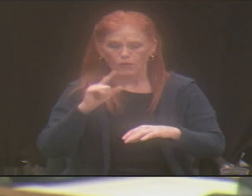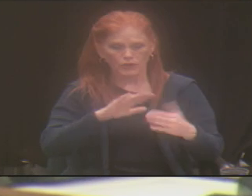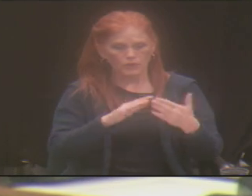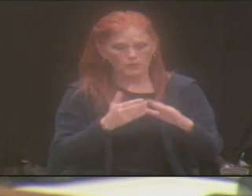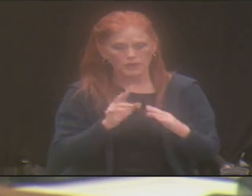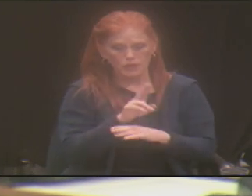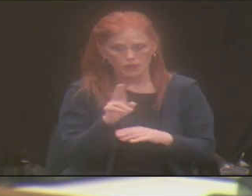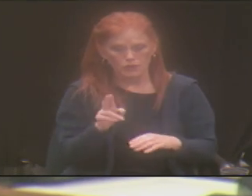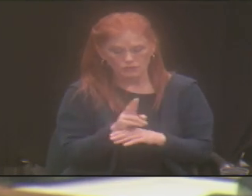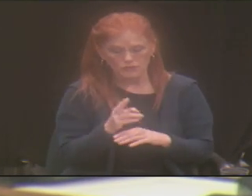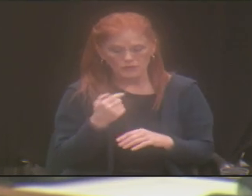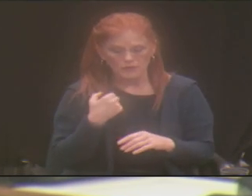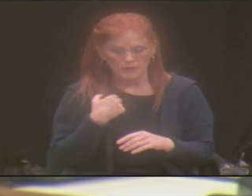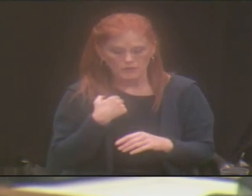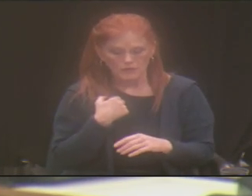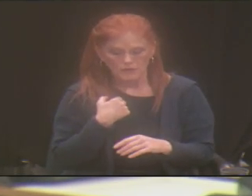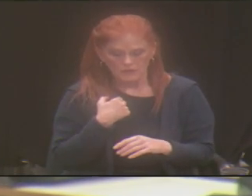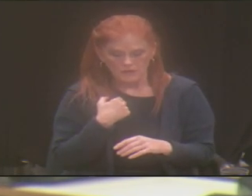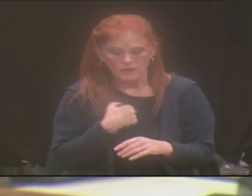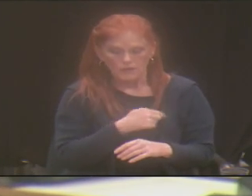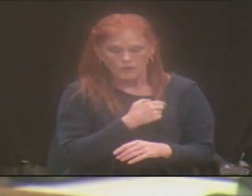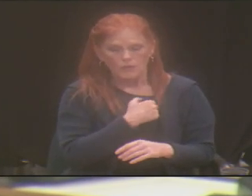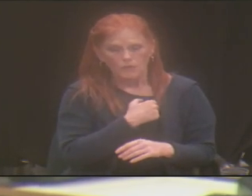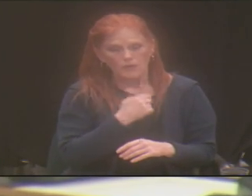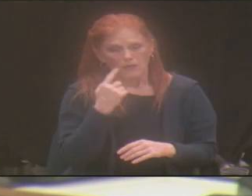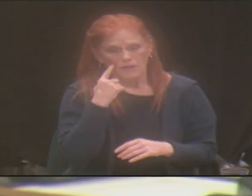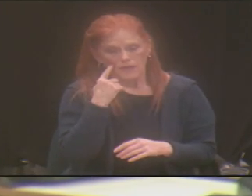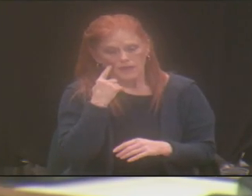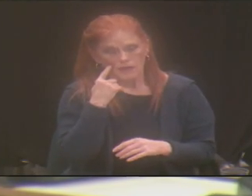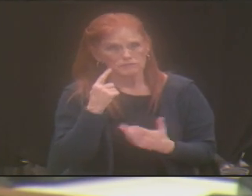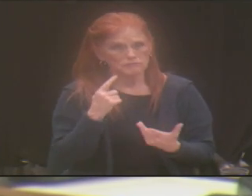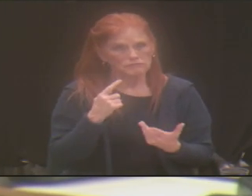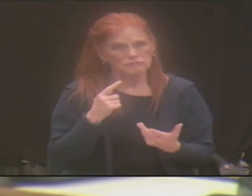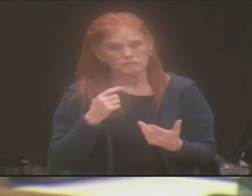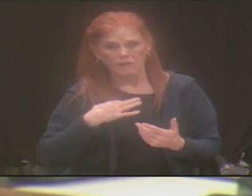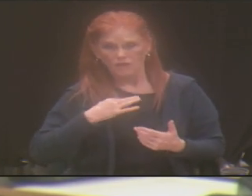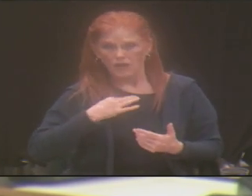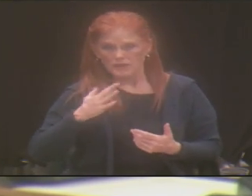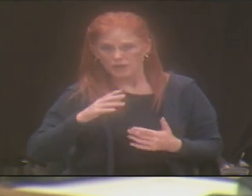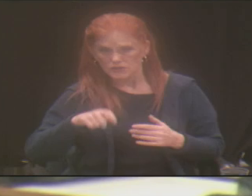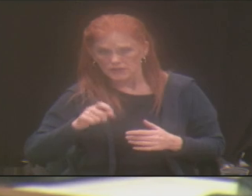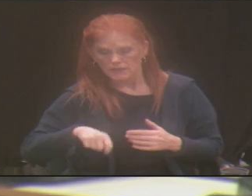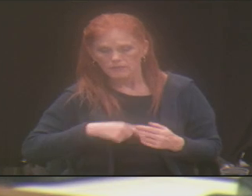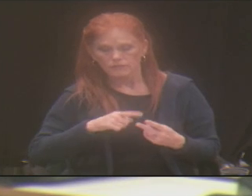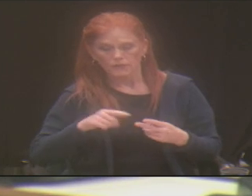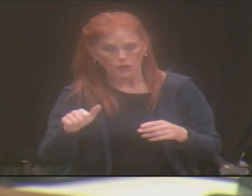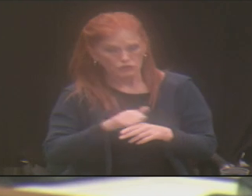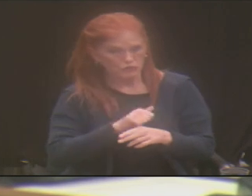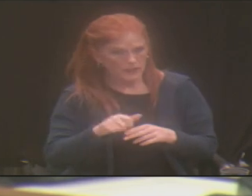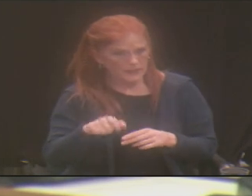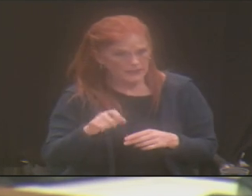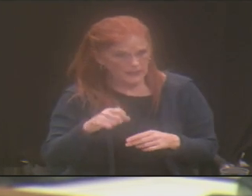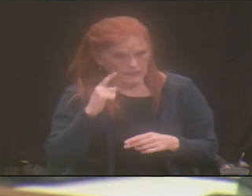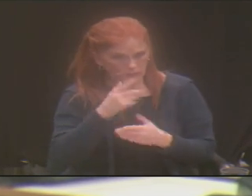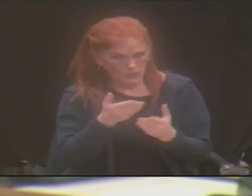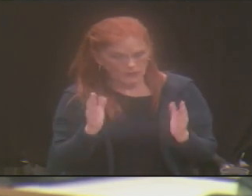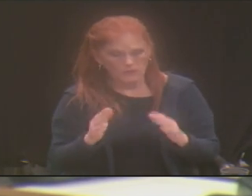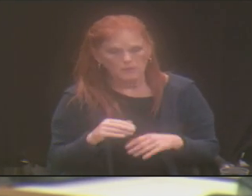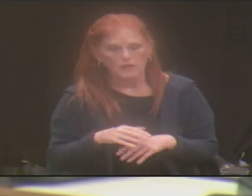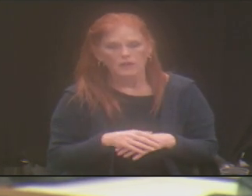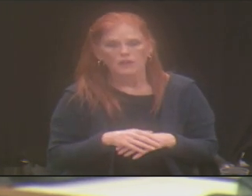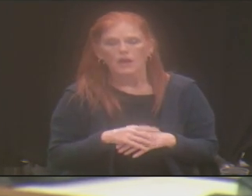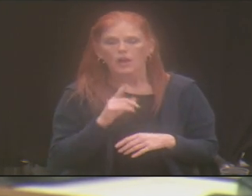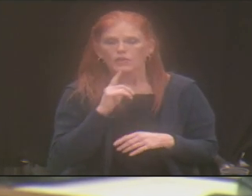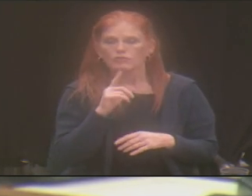We look at, are volunteers needed? Is training needed? How can we, is there major